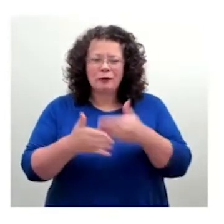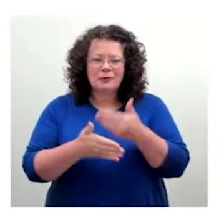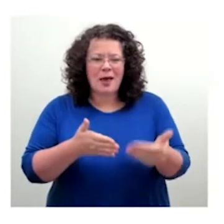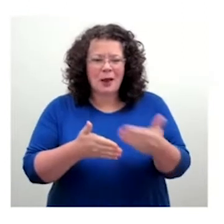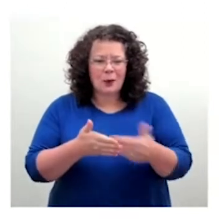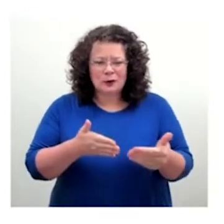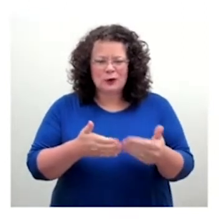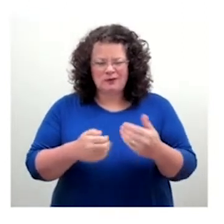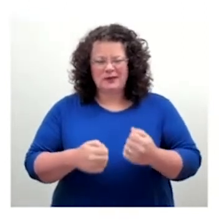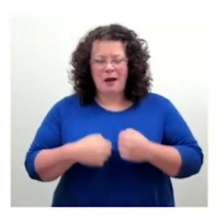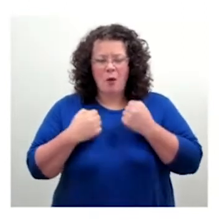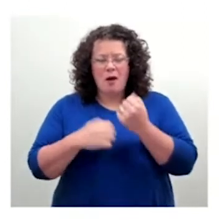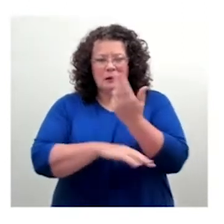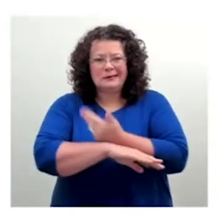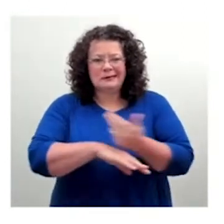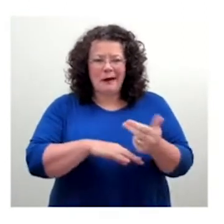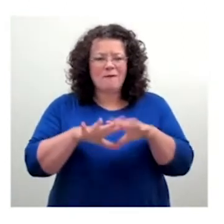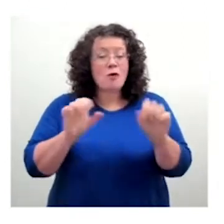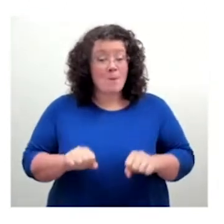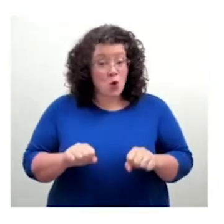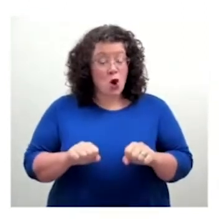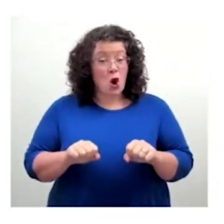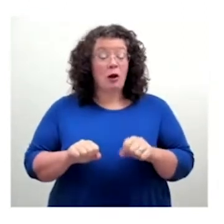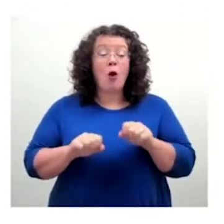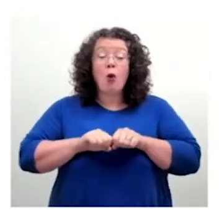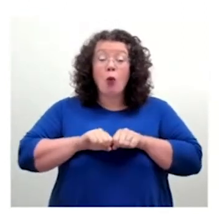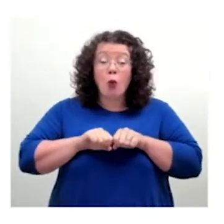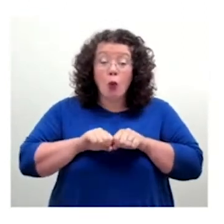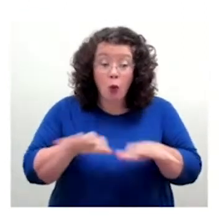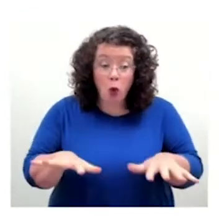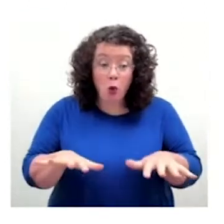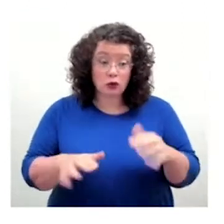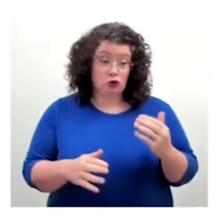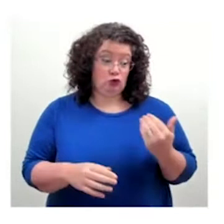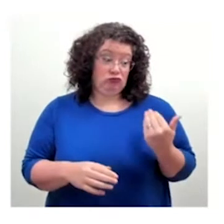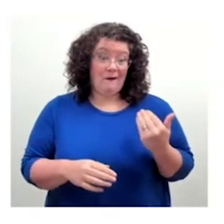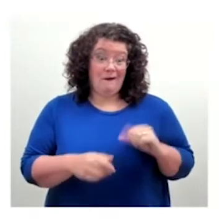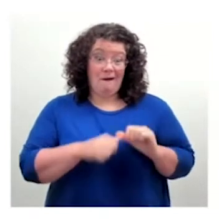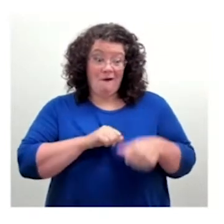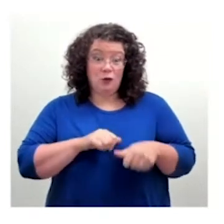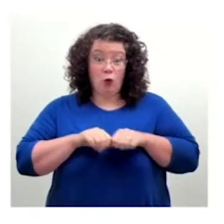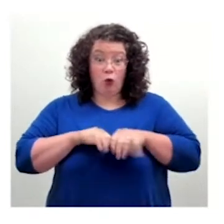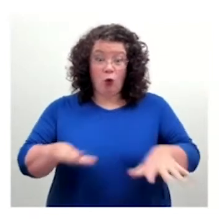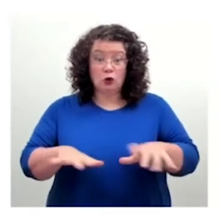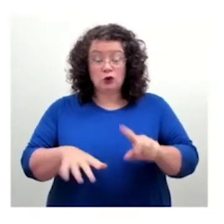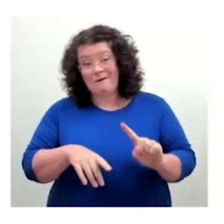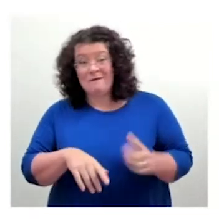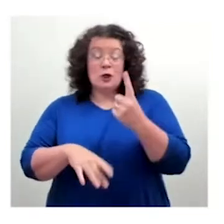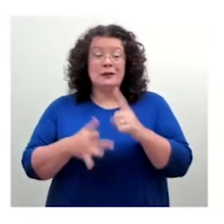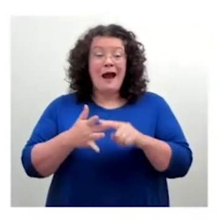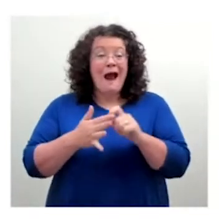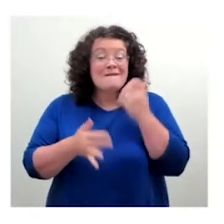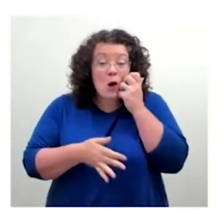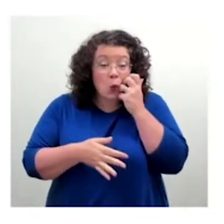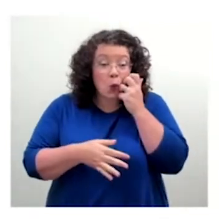consumption of the written word and articles, etc. on very small screens, which raises all sorts of issues around legibility